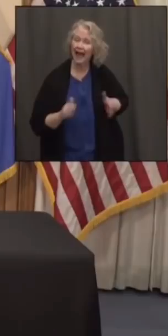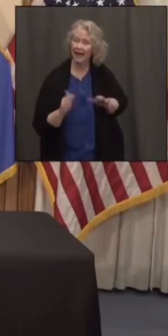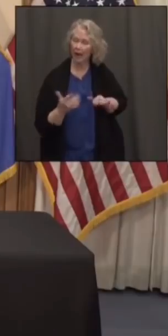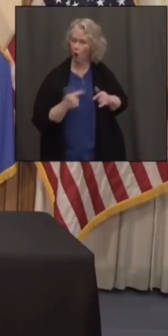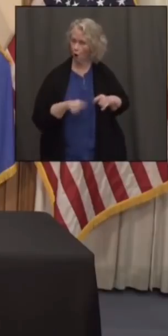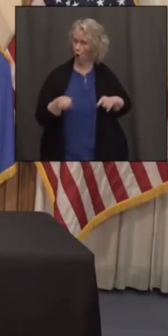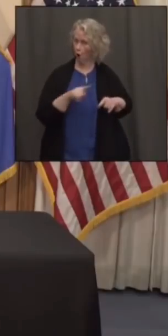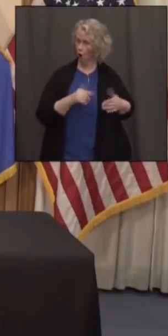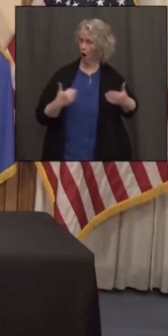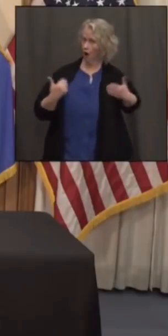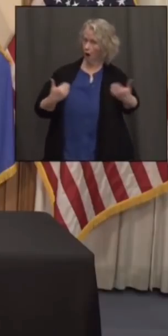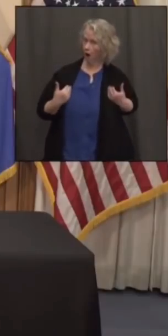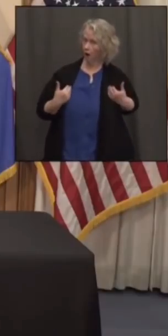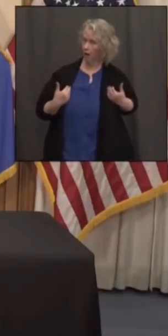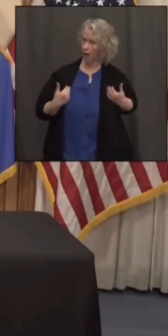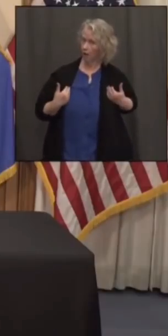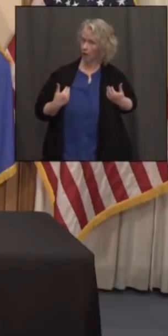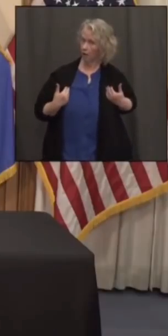we've seen at all?